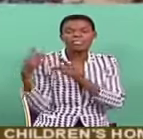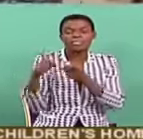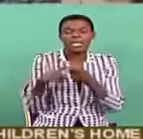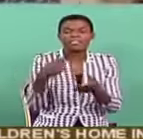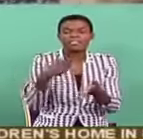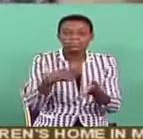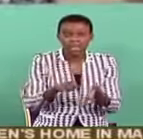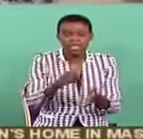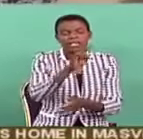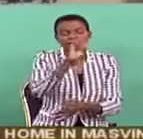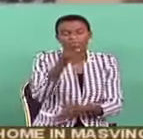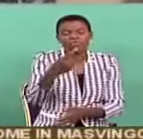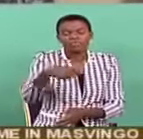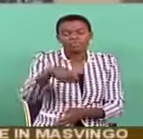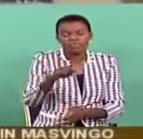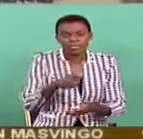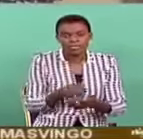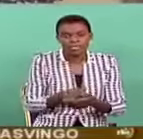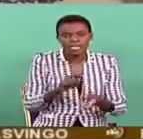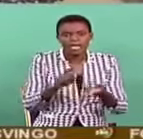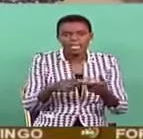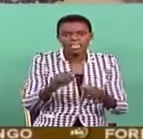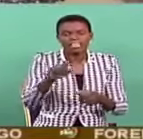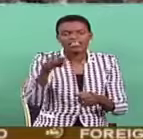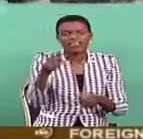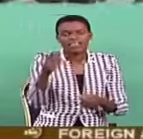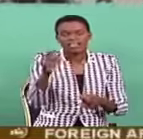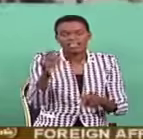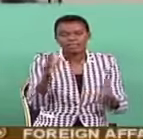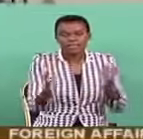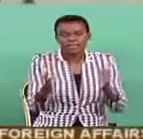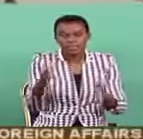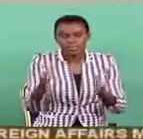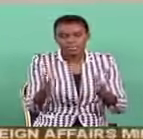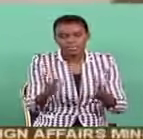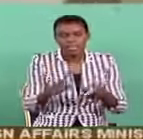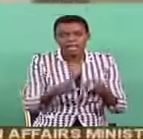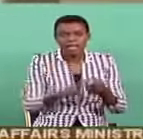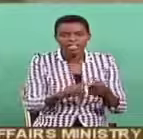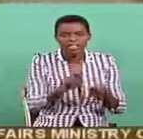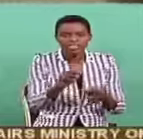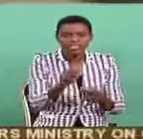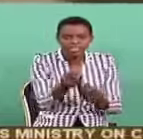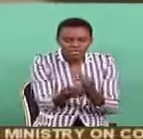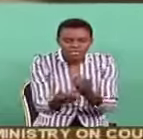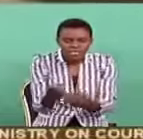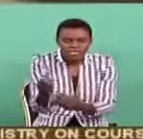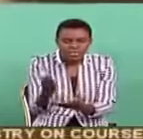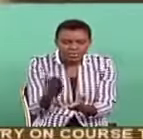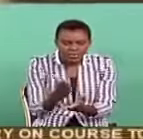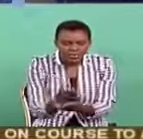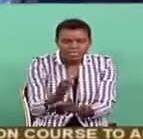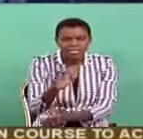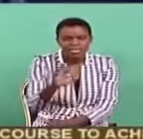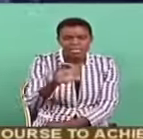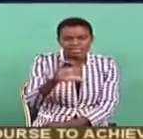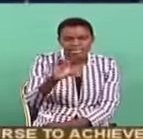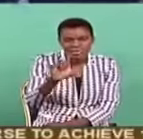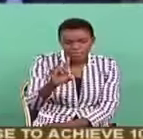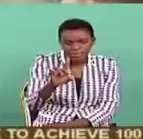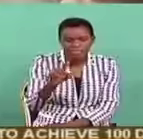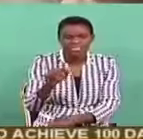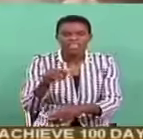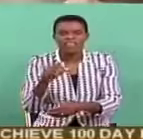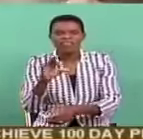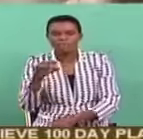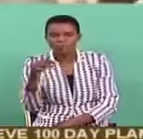term always sets the academic tone as new pupils will be joining at different levels, starting from early childhood development, Form 1s and